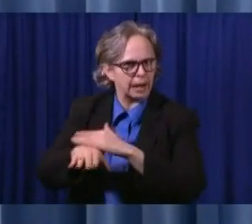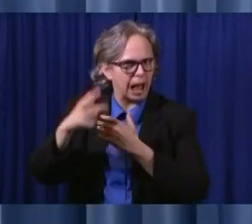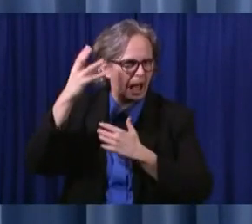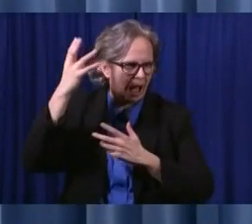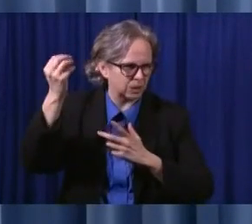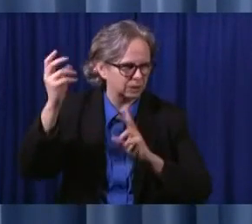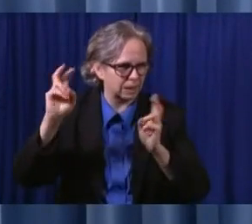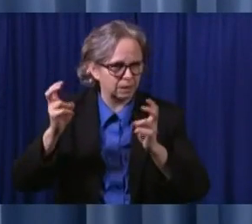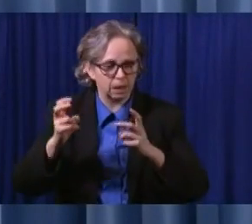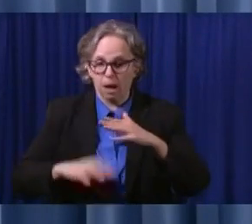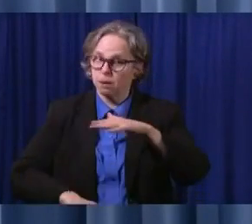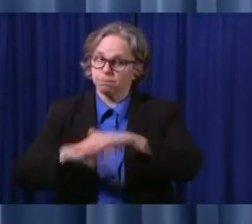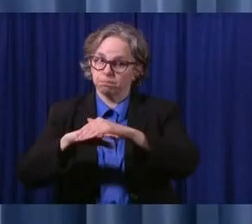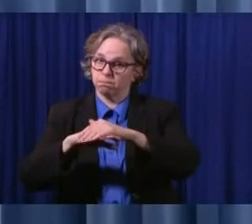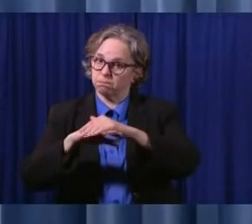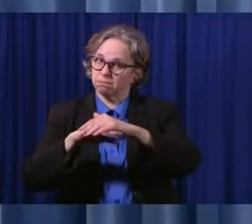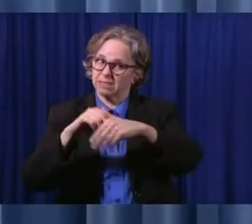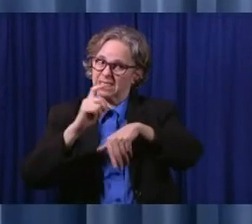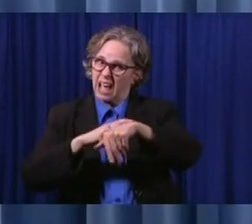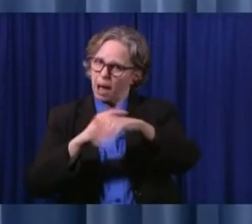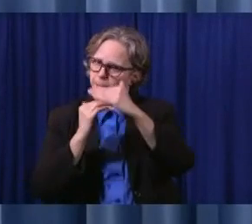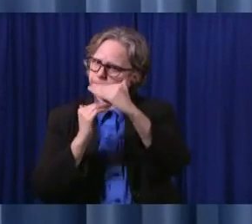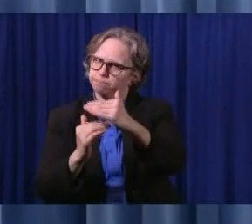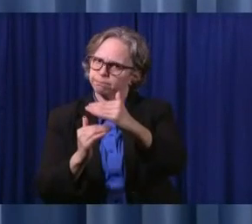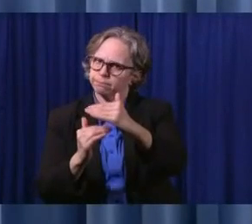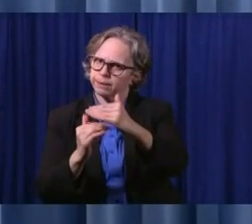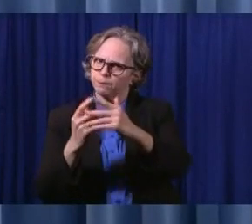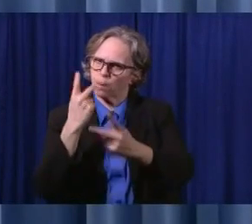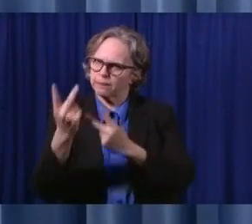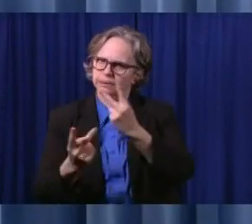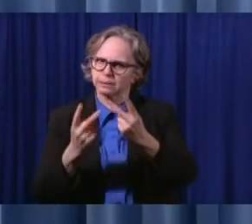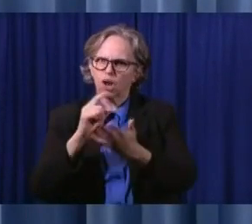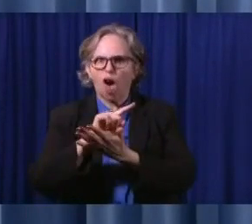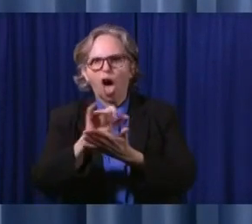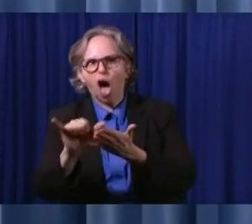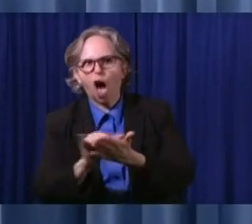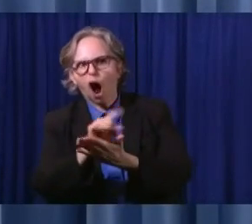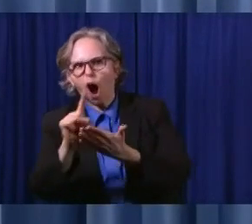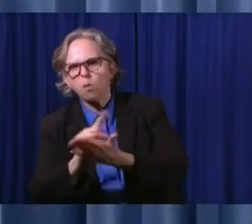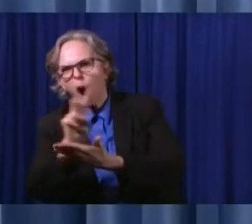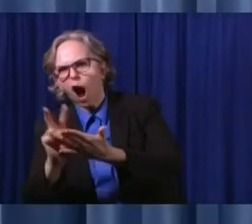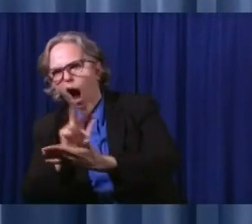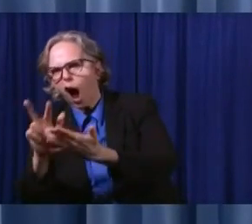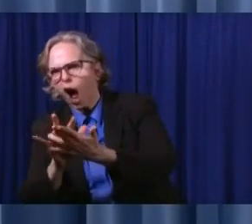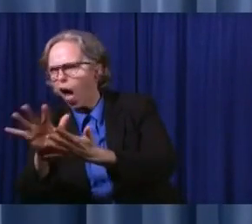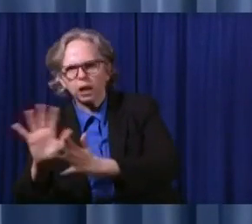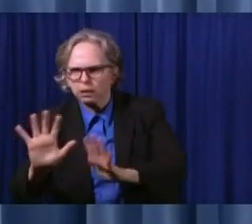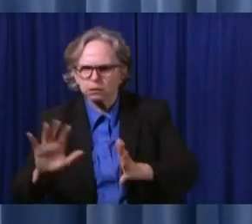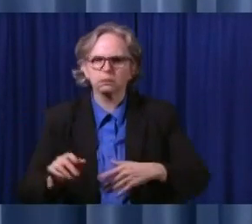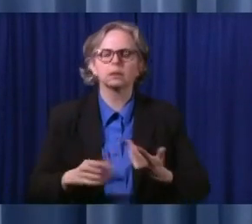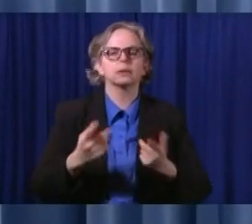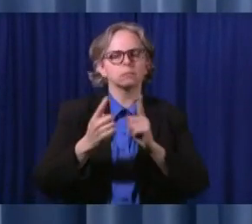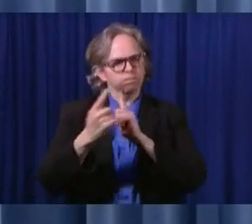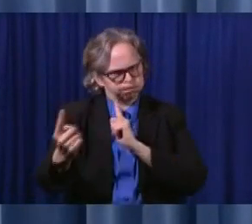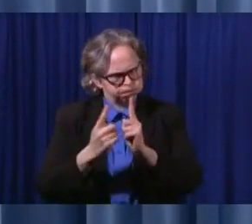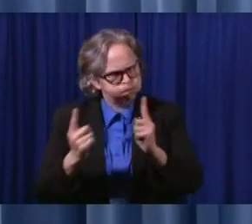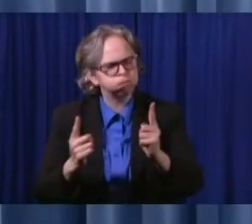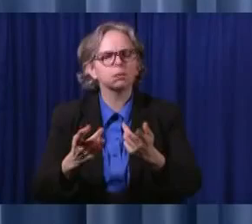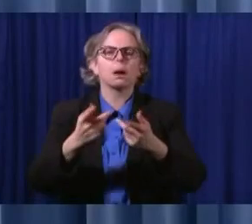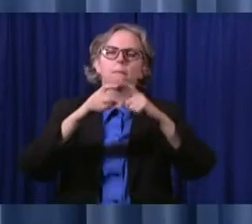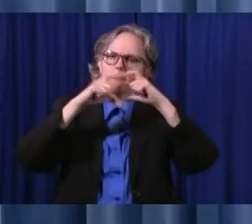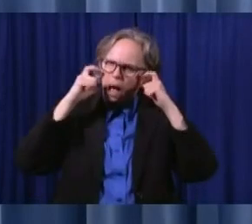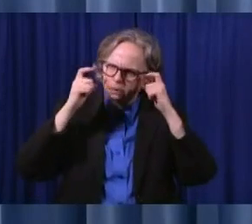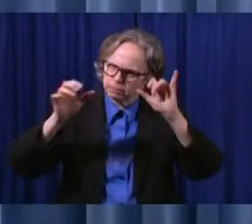proper social distancing measures, masks, and residents, family and friends, education about the risk of the spread of COVID-19.